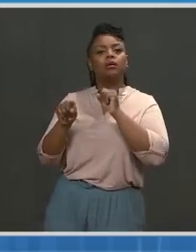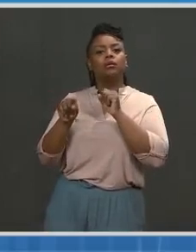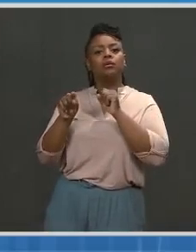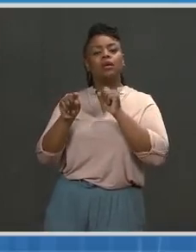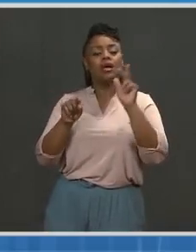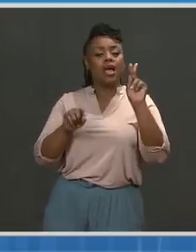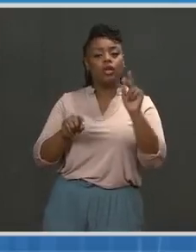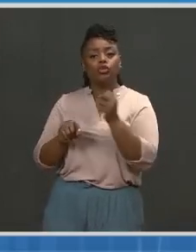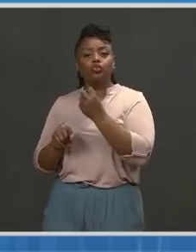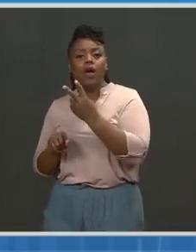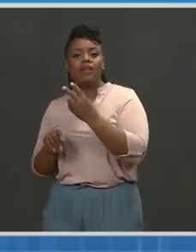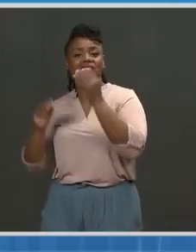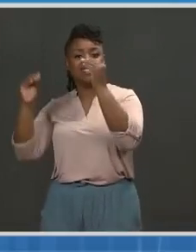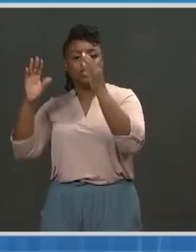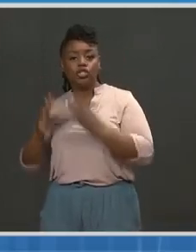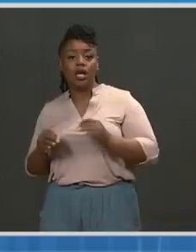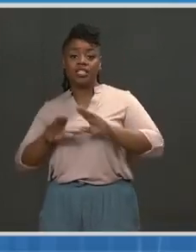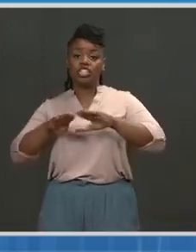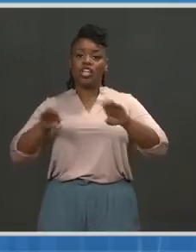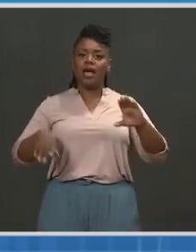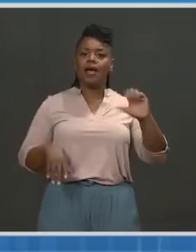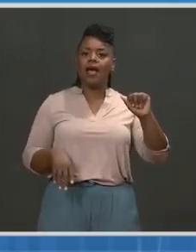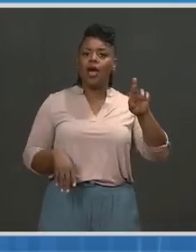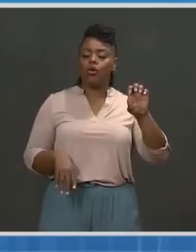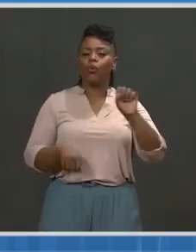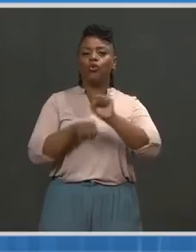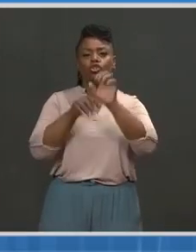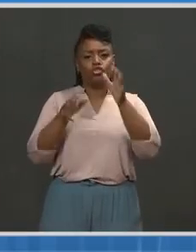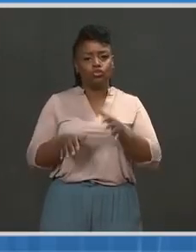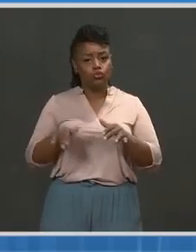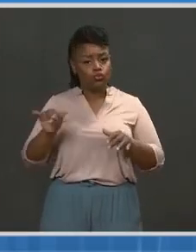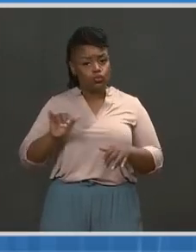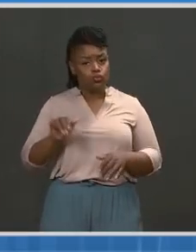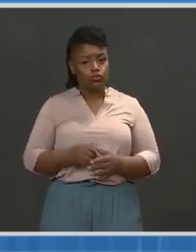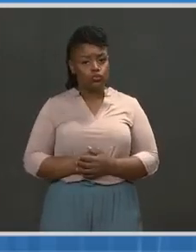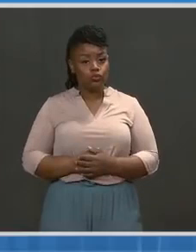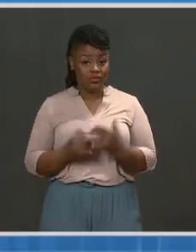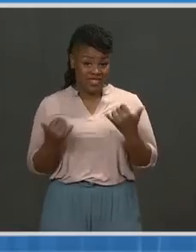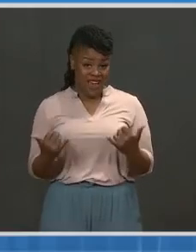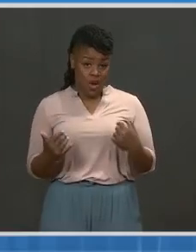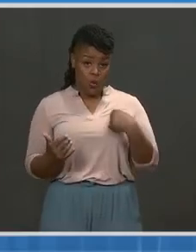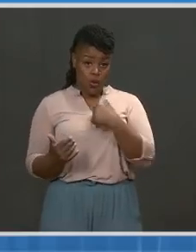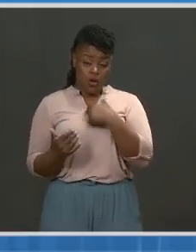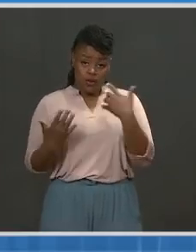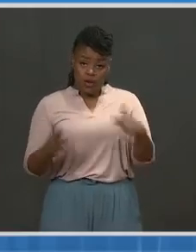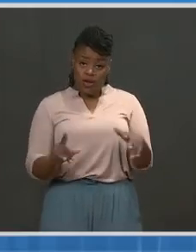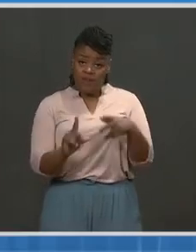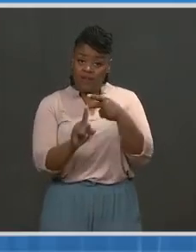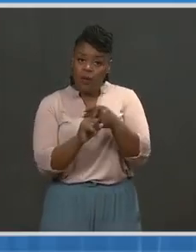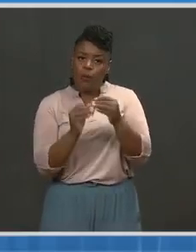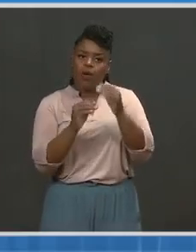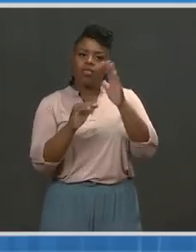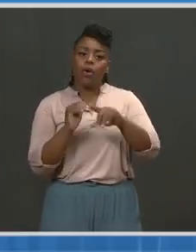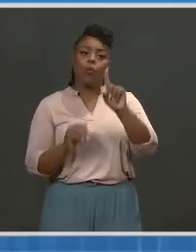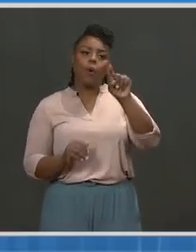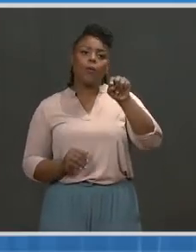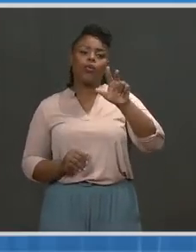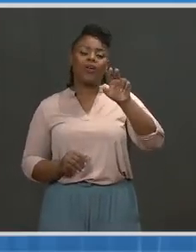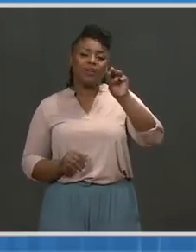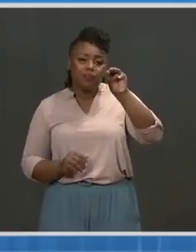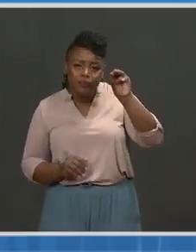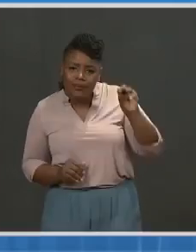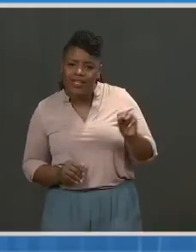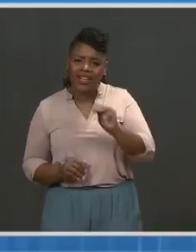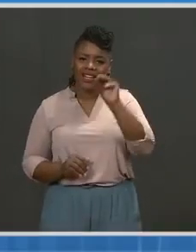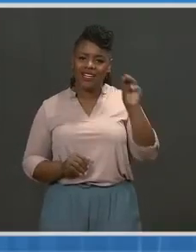staff, and childcare workers throughout the month of March. Our pharmacy partners now report they have vaccinated more than 1.3 million